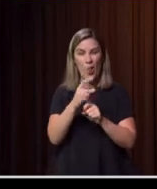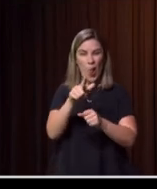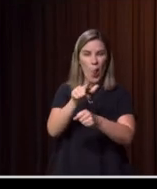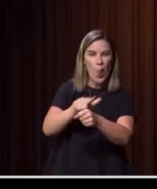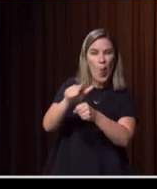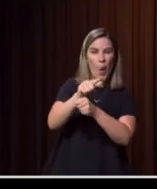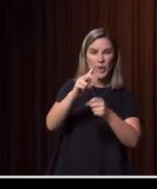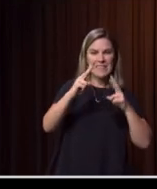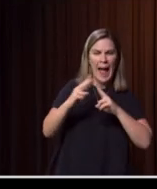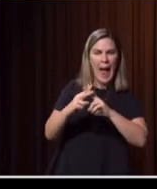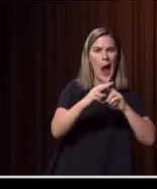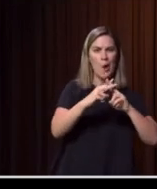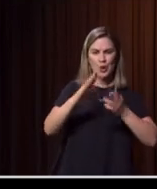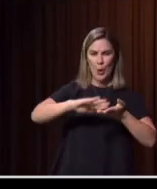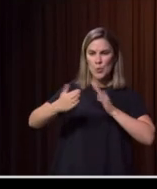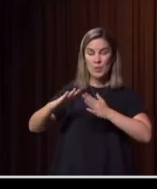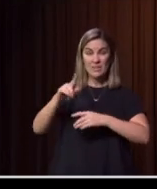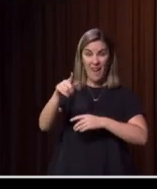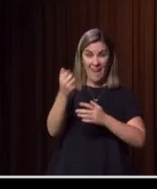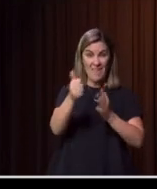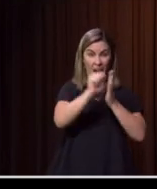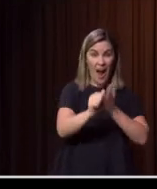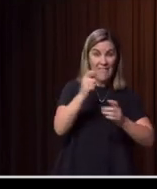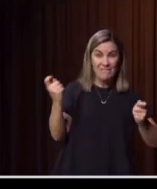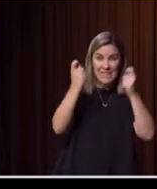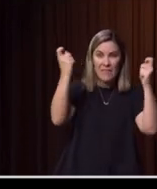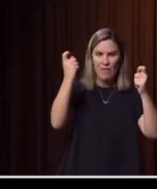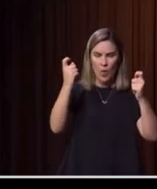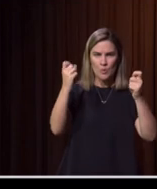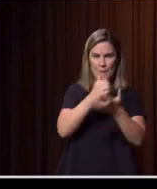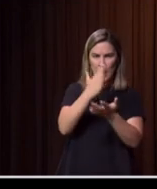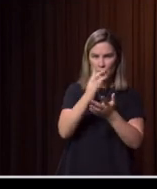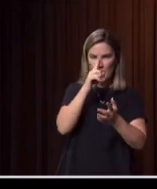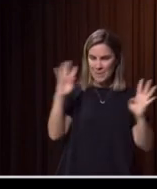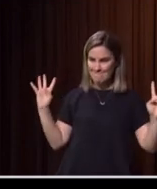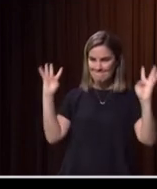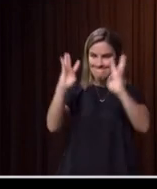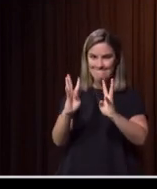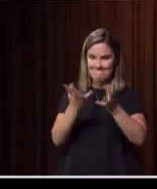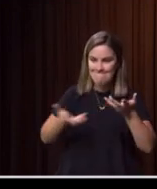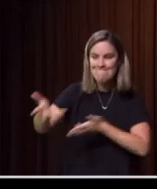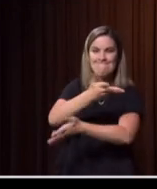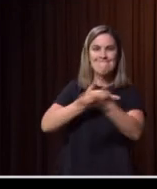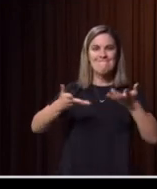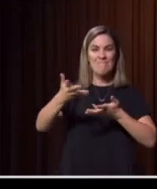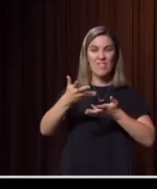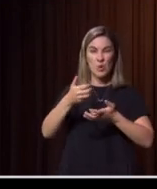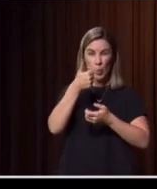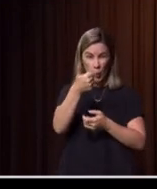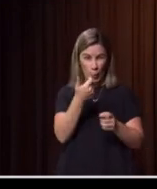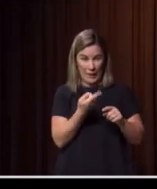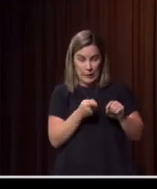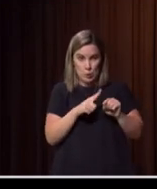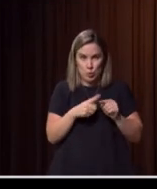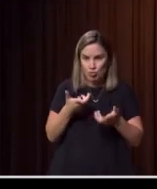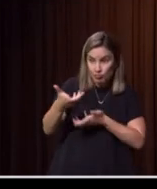communities are putting on arts festivals and arts programs to get people to come together to do things. And ultimately, it's a good excuse to have a chat